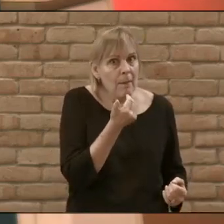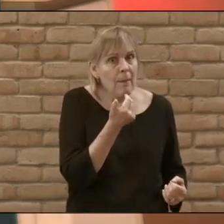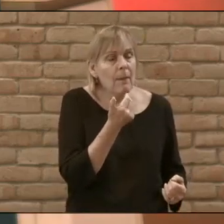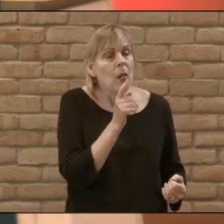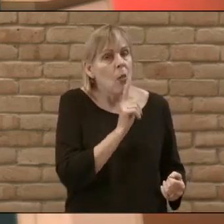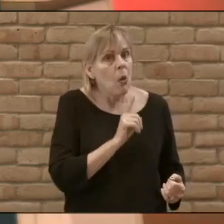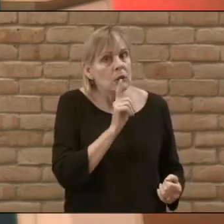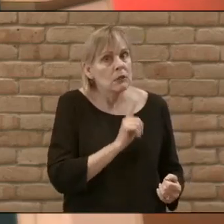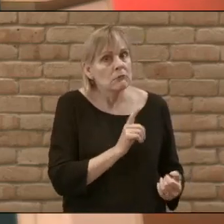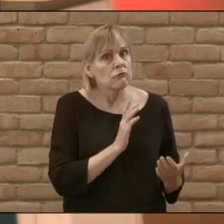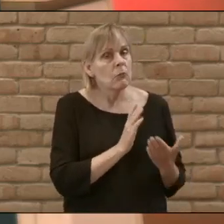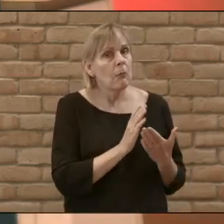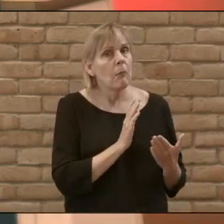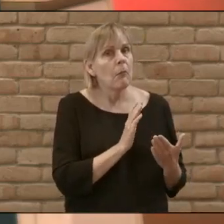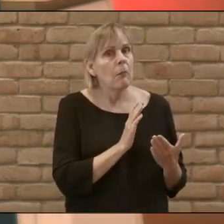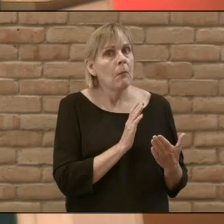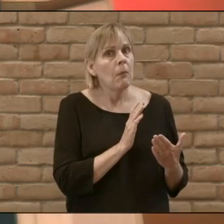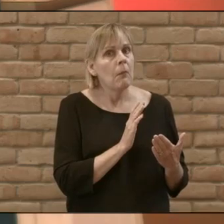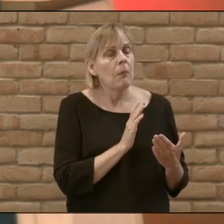she